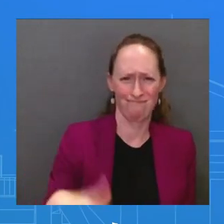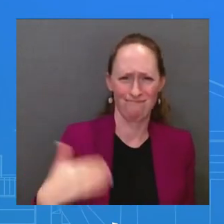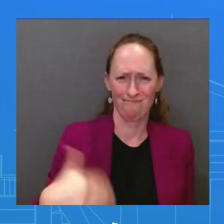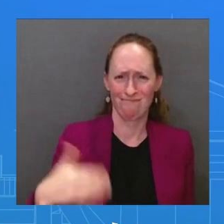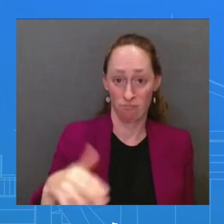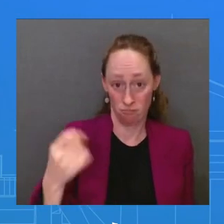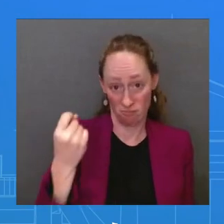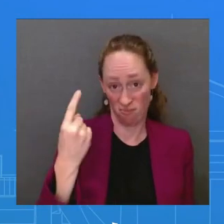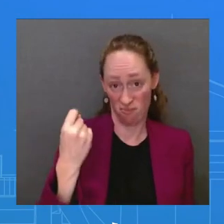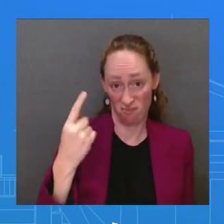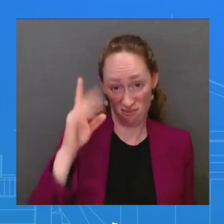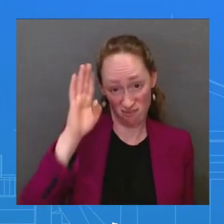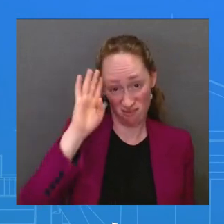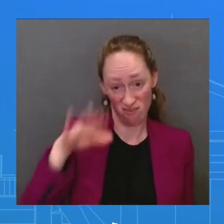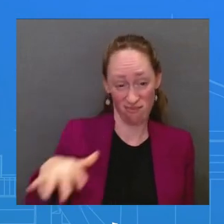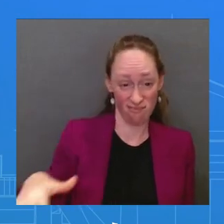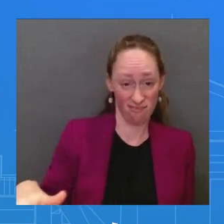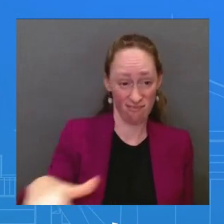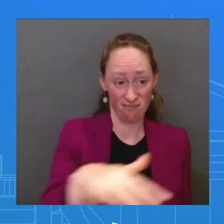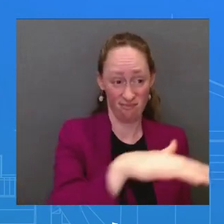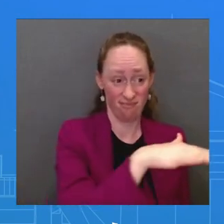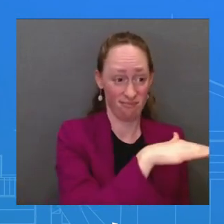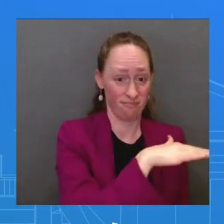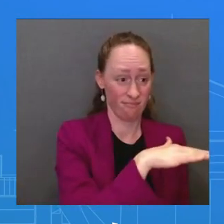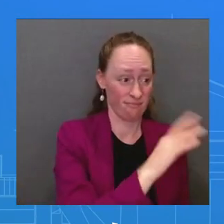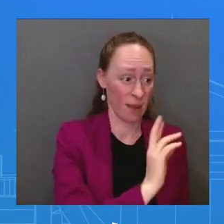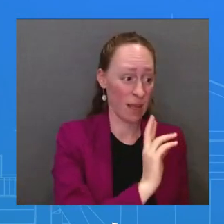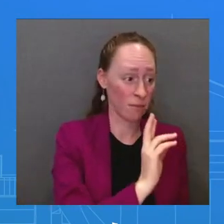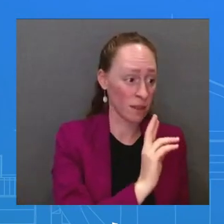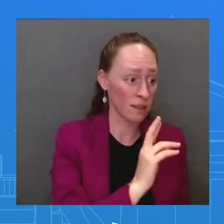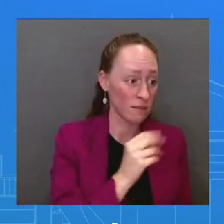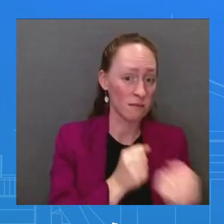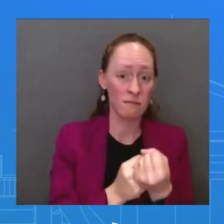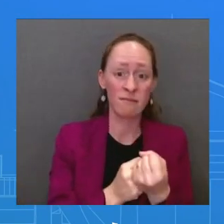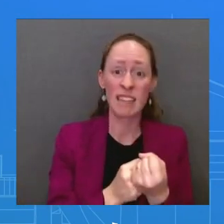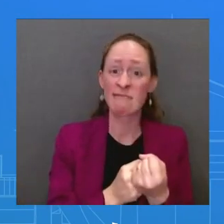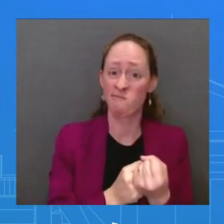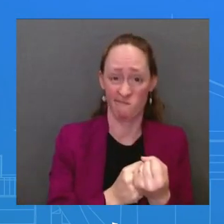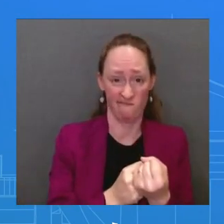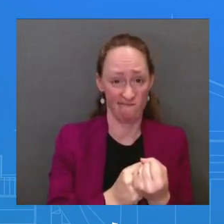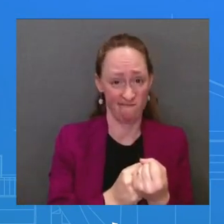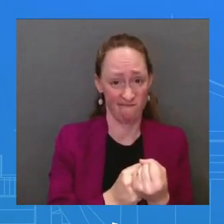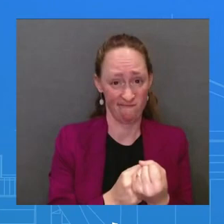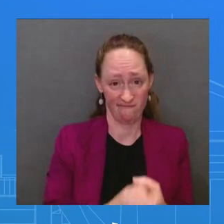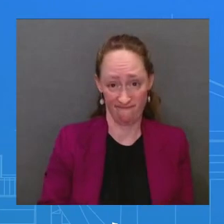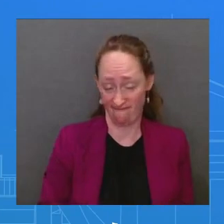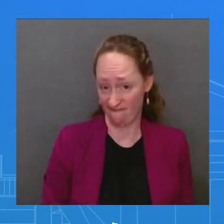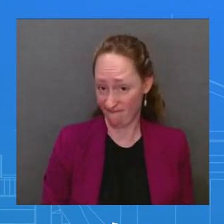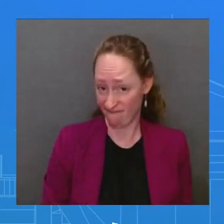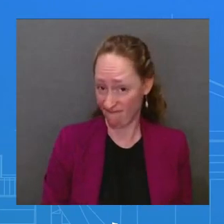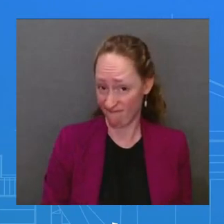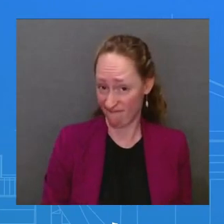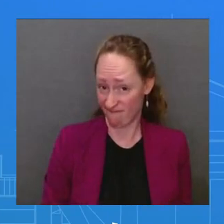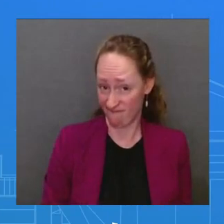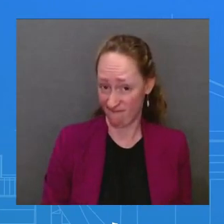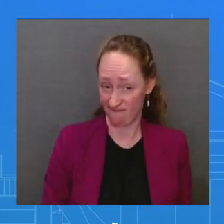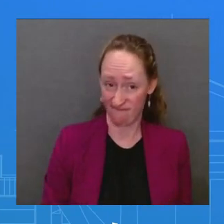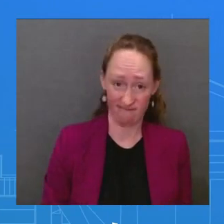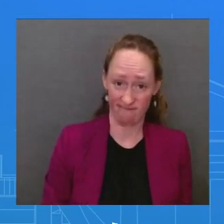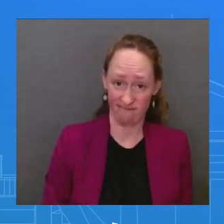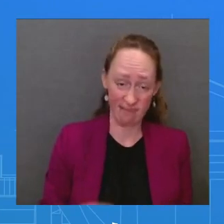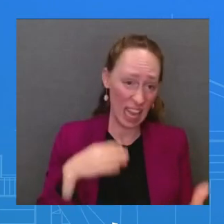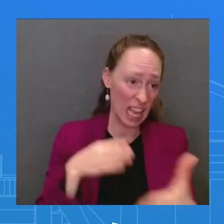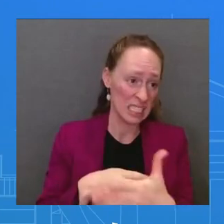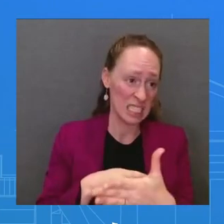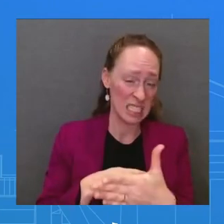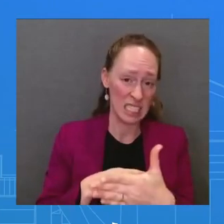I just laid out, who go back to their state, go back to their district, and take credit for something that the president did. So this is not